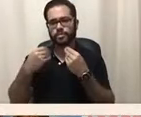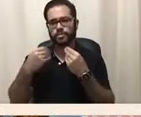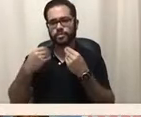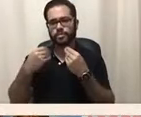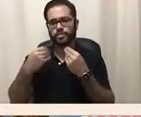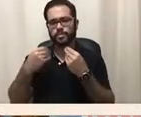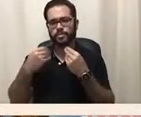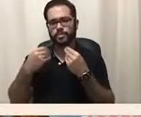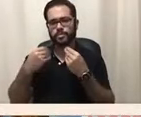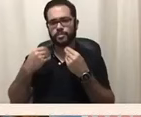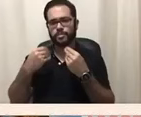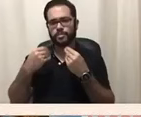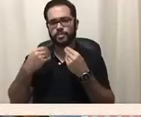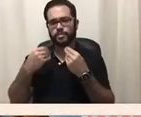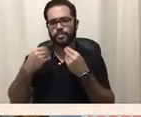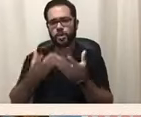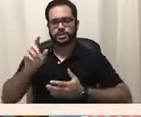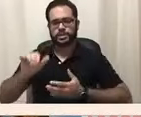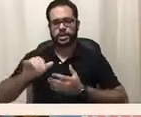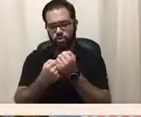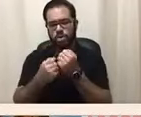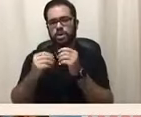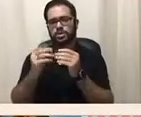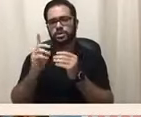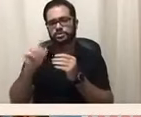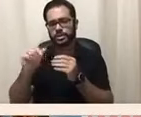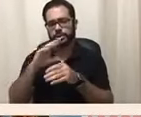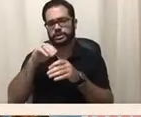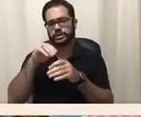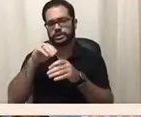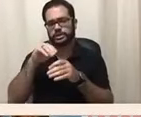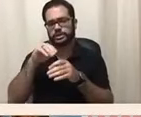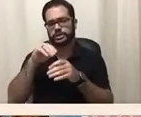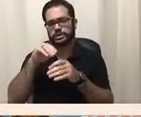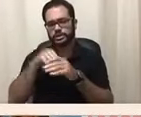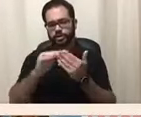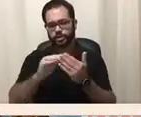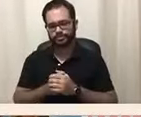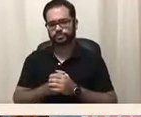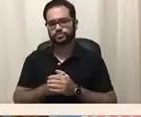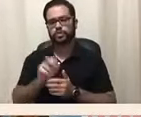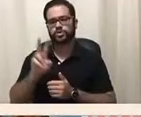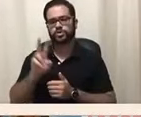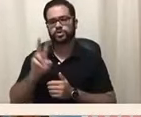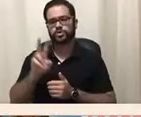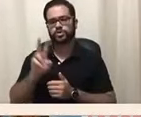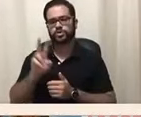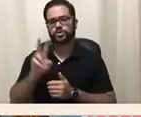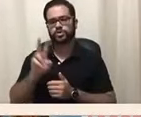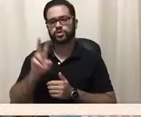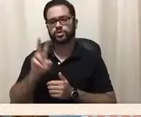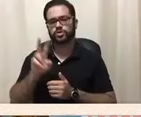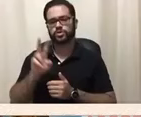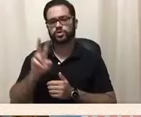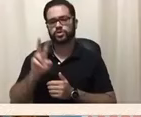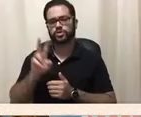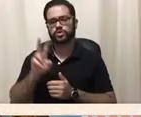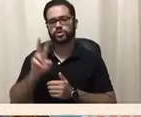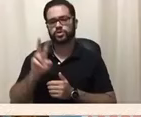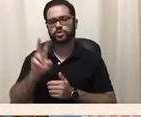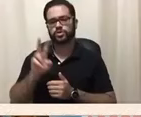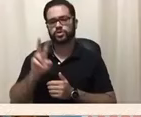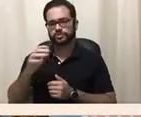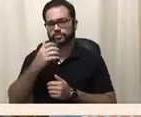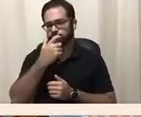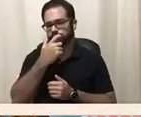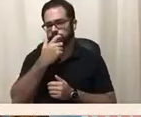In 2005, there have been cuts in Tennessee for Medicaid leads to sit in. Upset